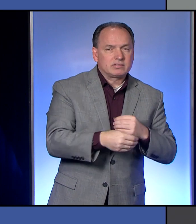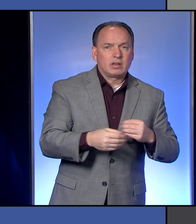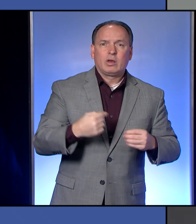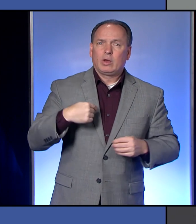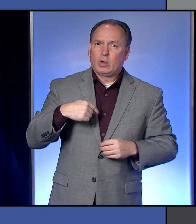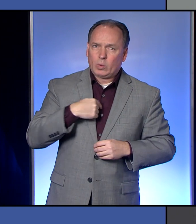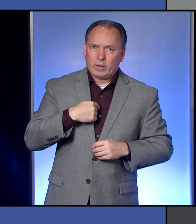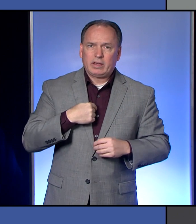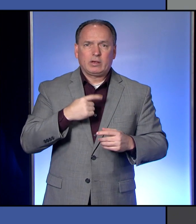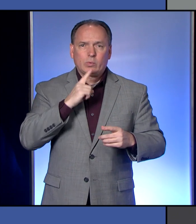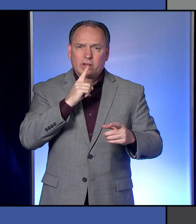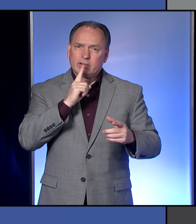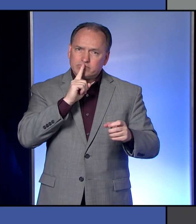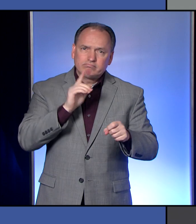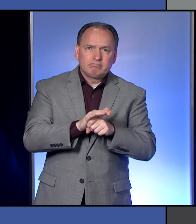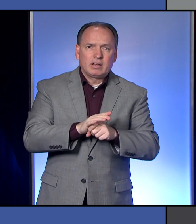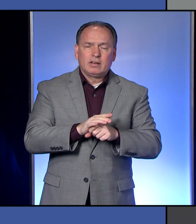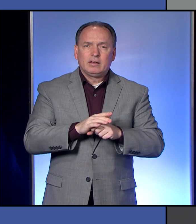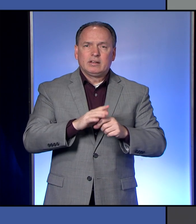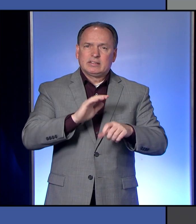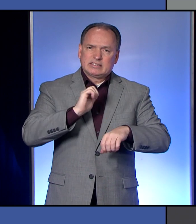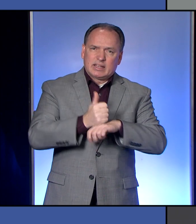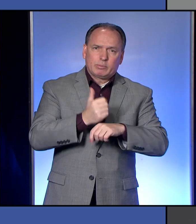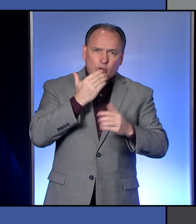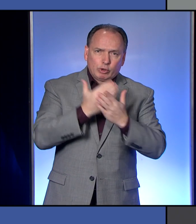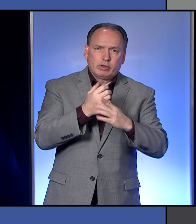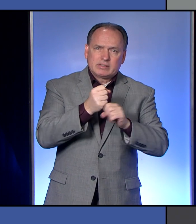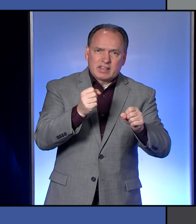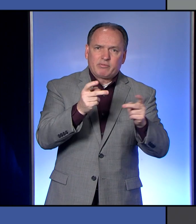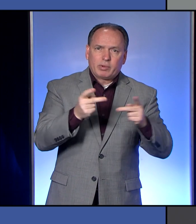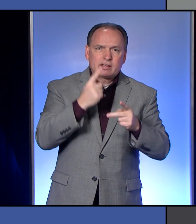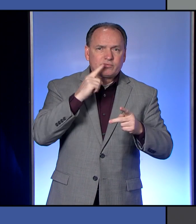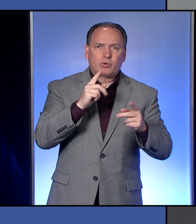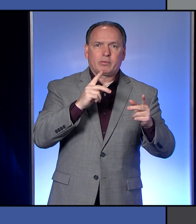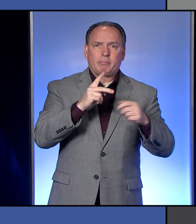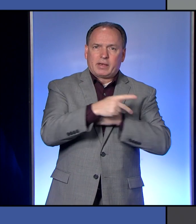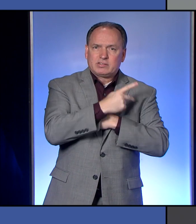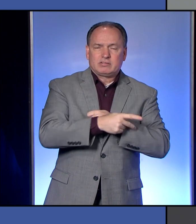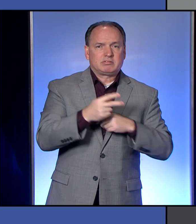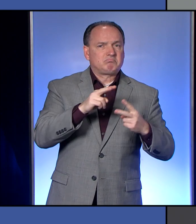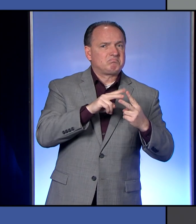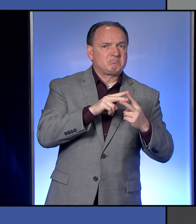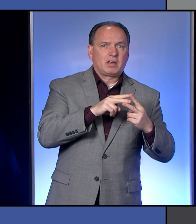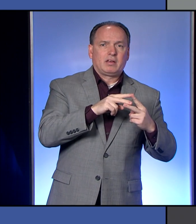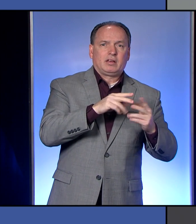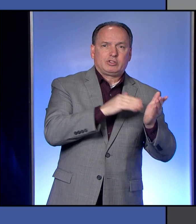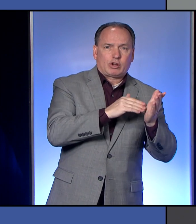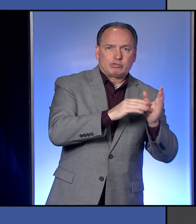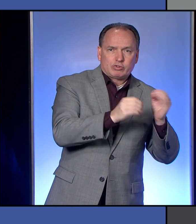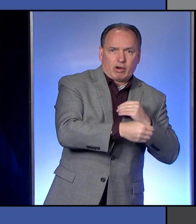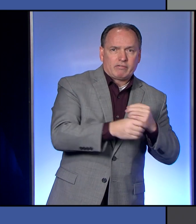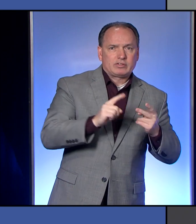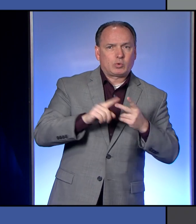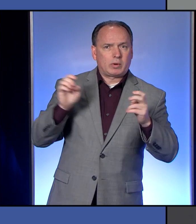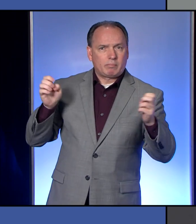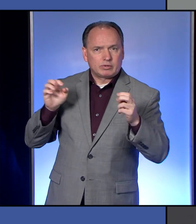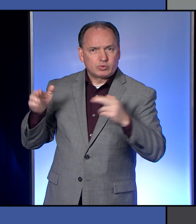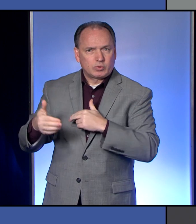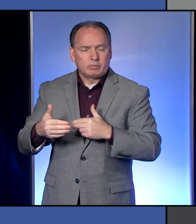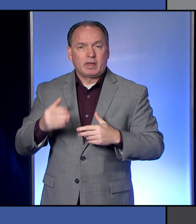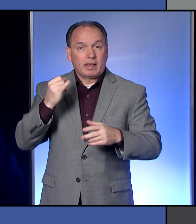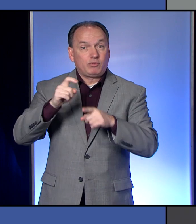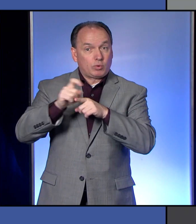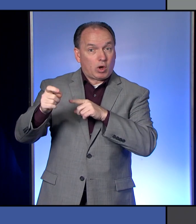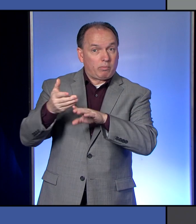of measures to make it a safe place for patients, whether you're going to your physician office or you're coming to the emergency department of St. Vincent. If you call ahead,